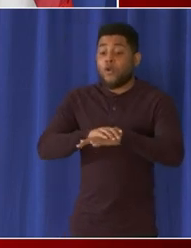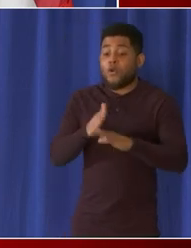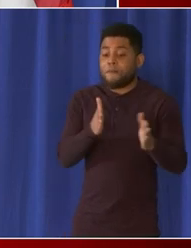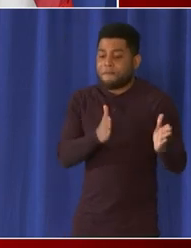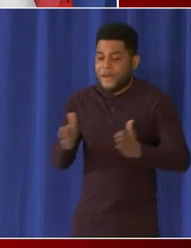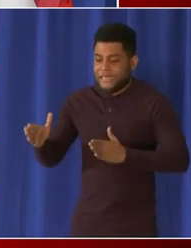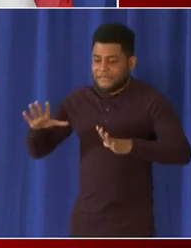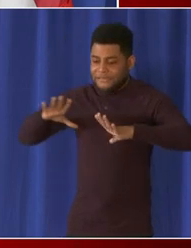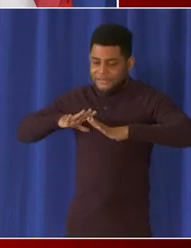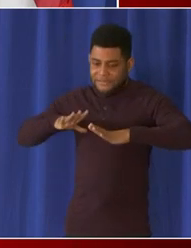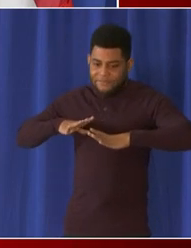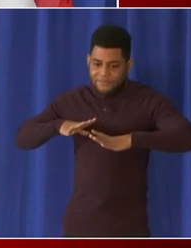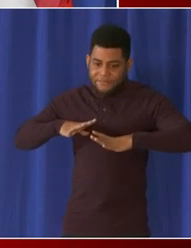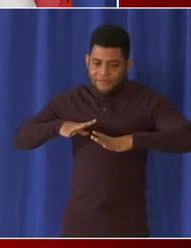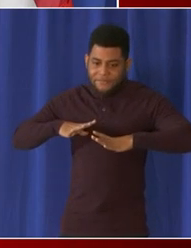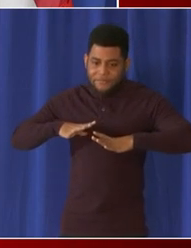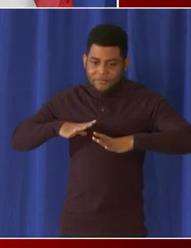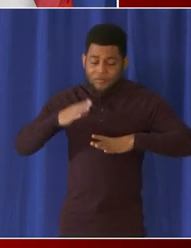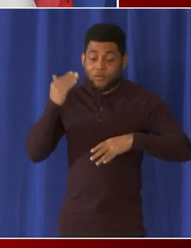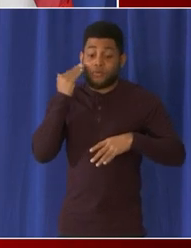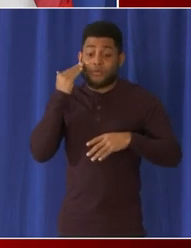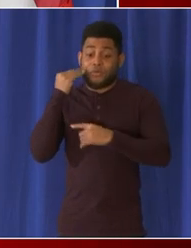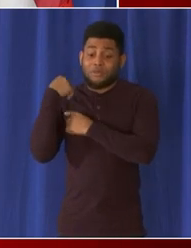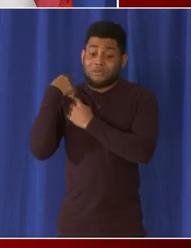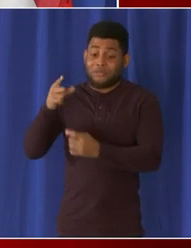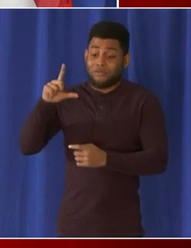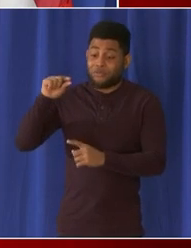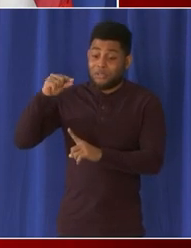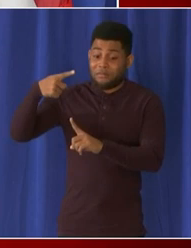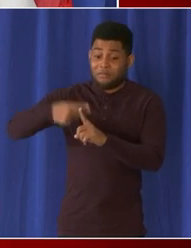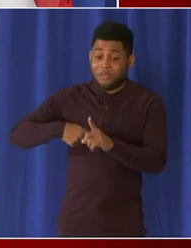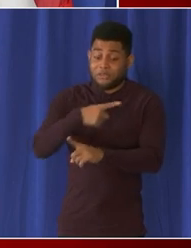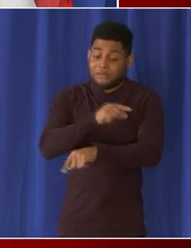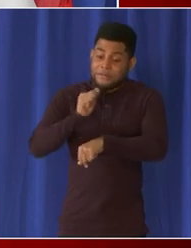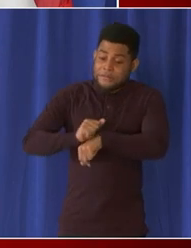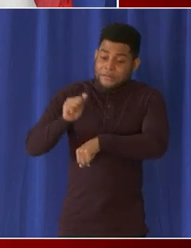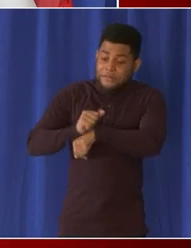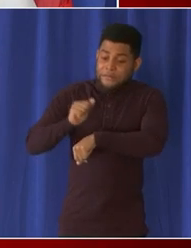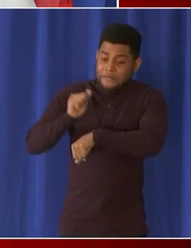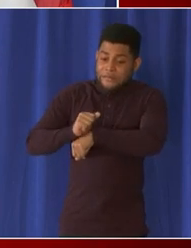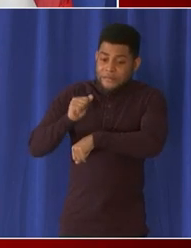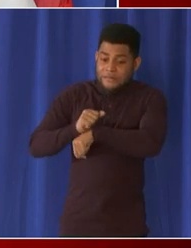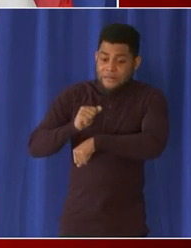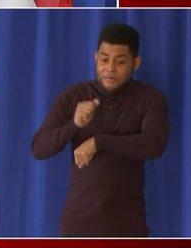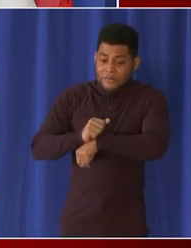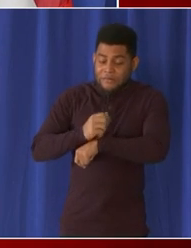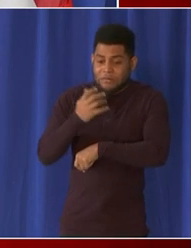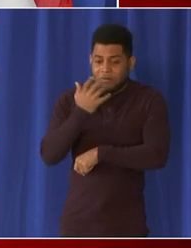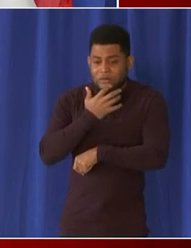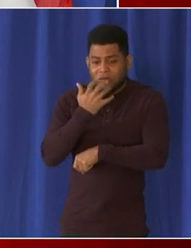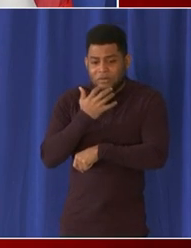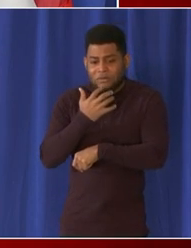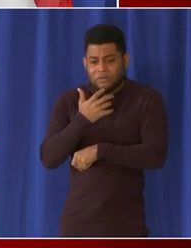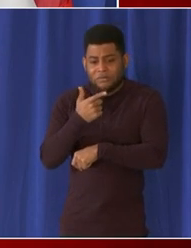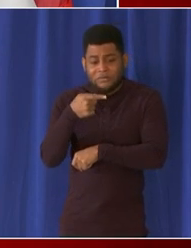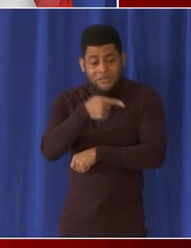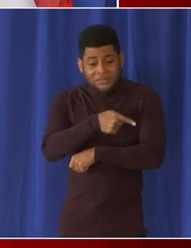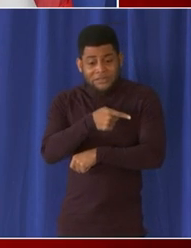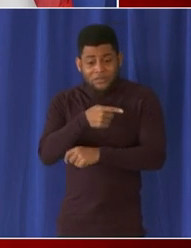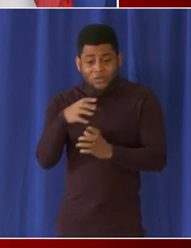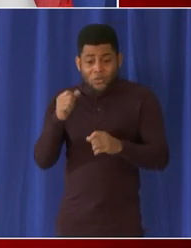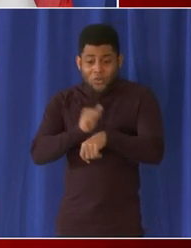20 months and imagine how much leave she has accumulated um and the hours that she's worked so she had a planned winter um